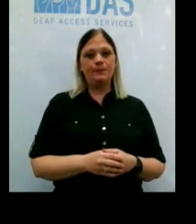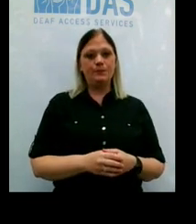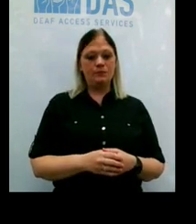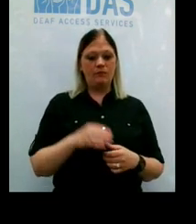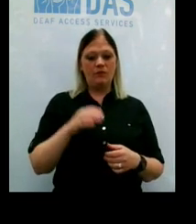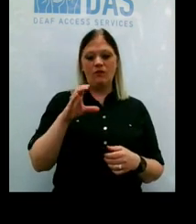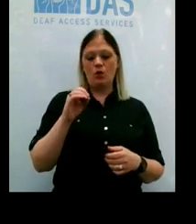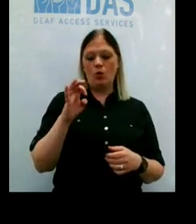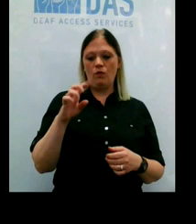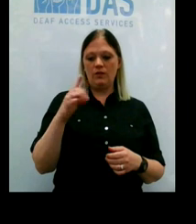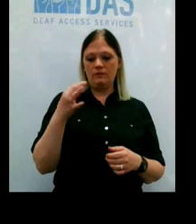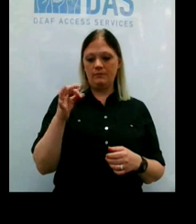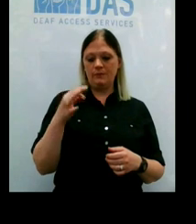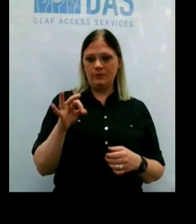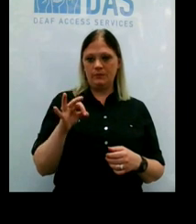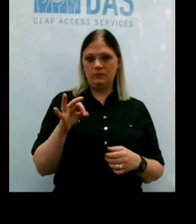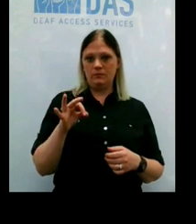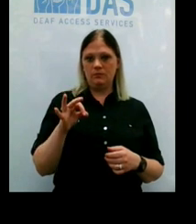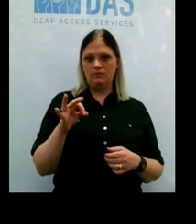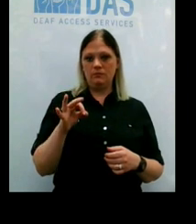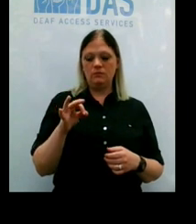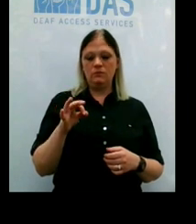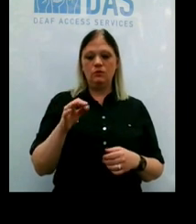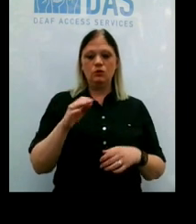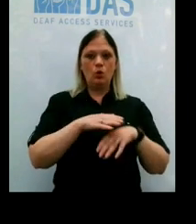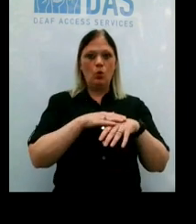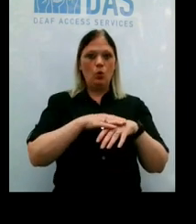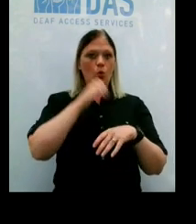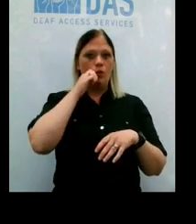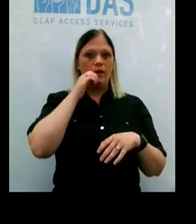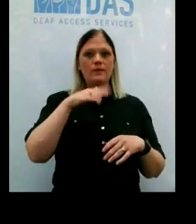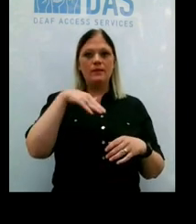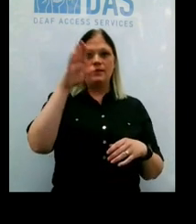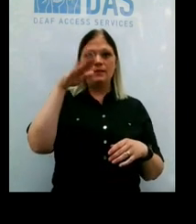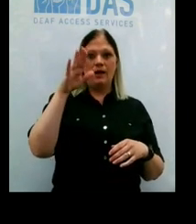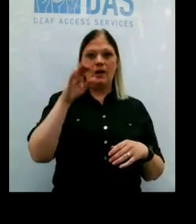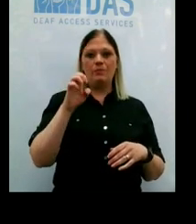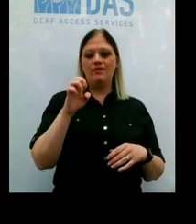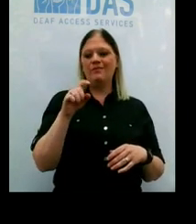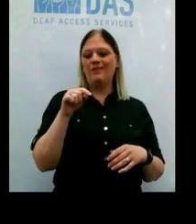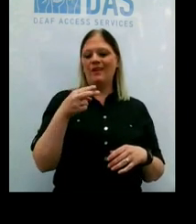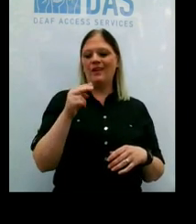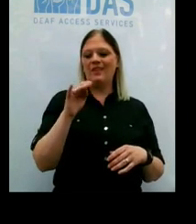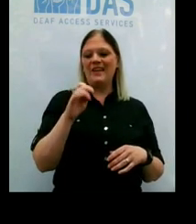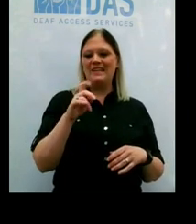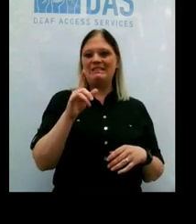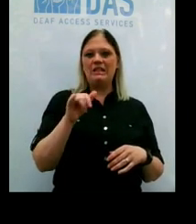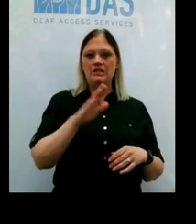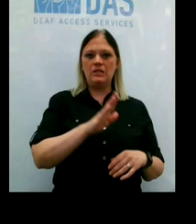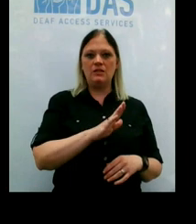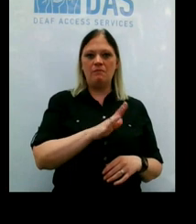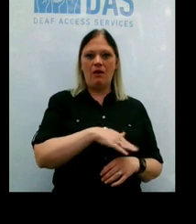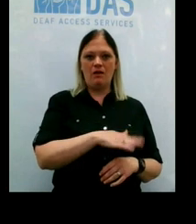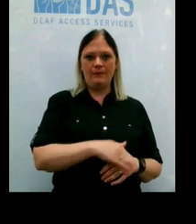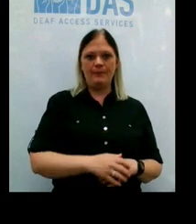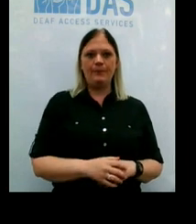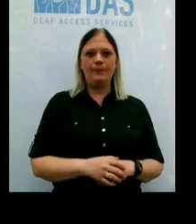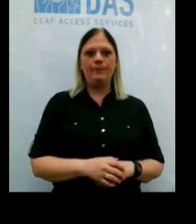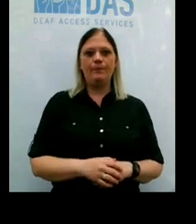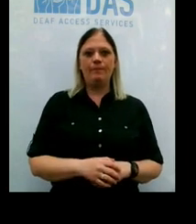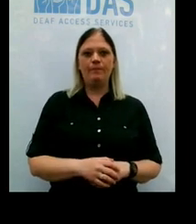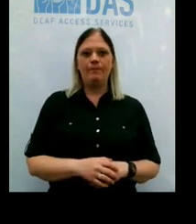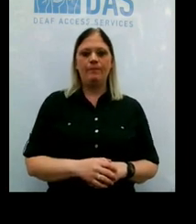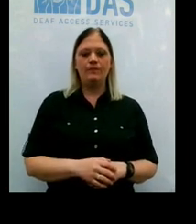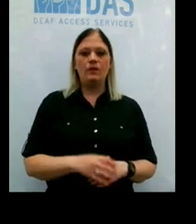by race and ethnicity. By race is on the top table, and ethnicity is on the bottom table. And so here we're looking